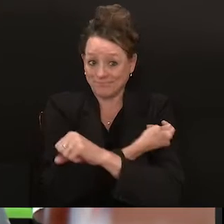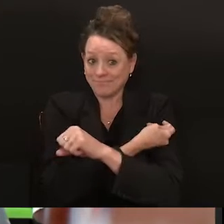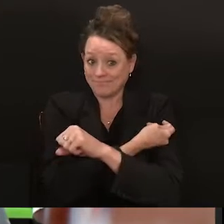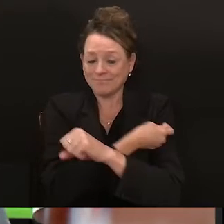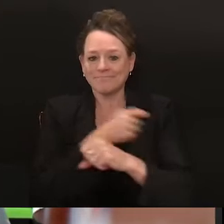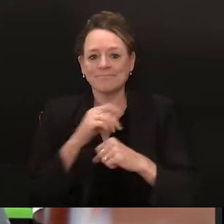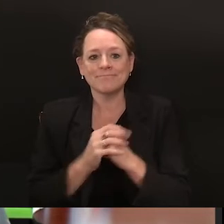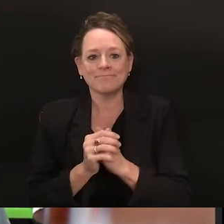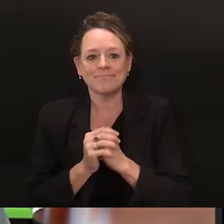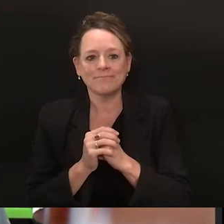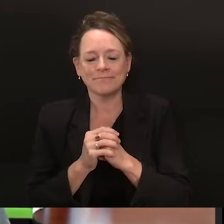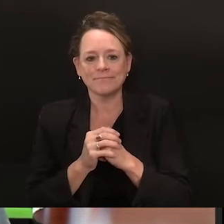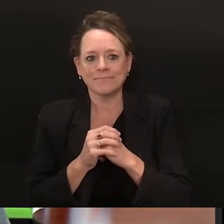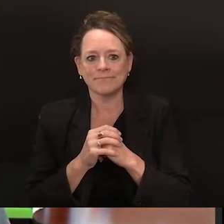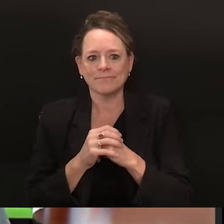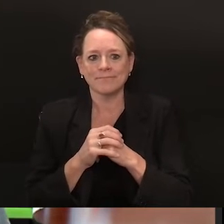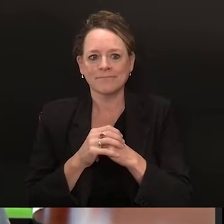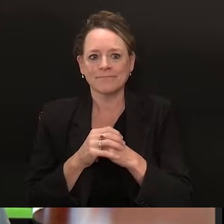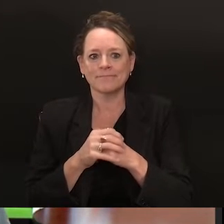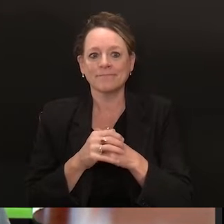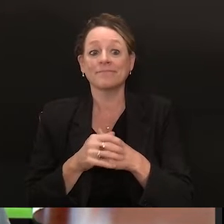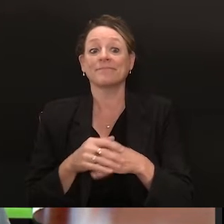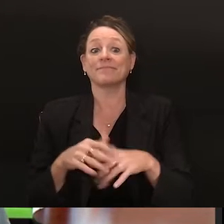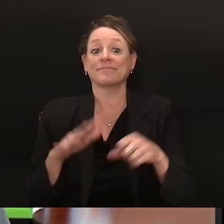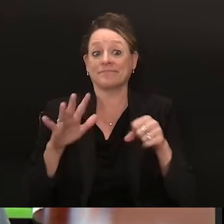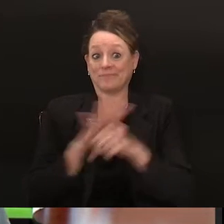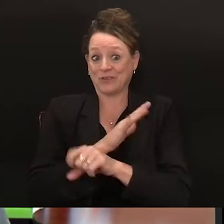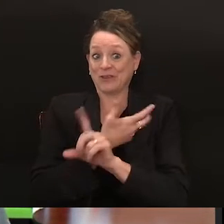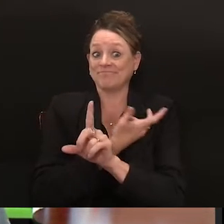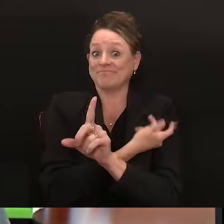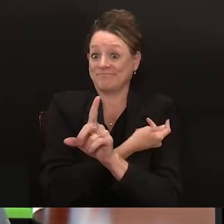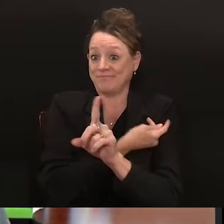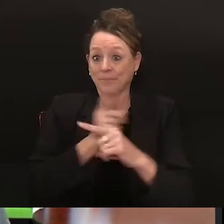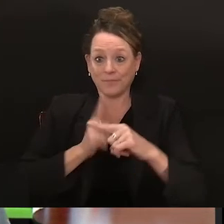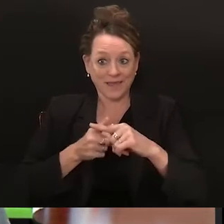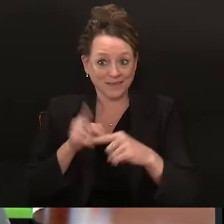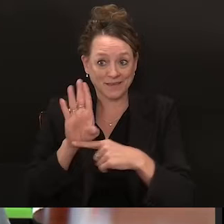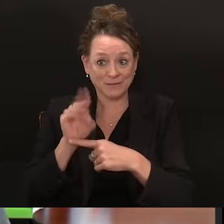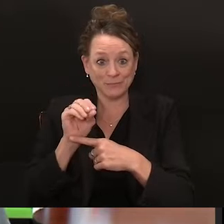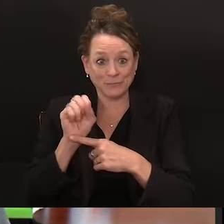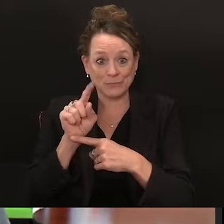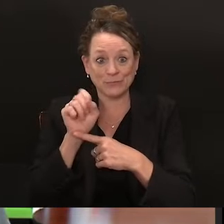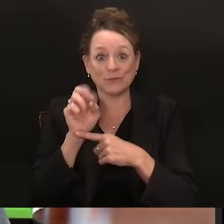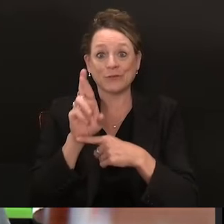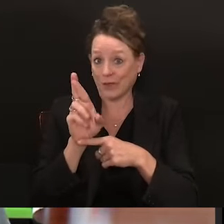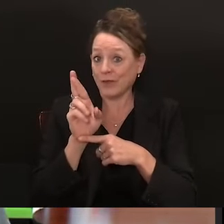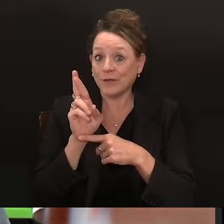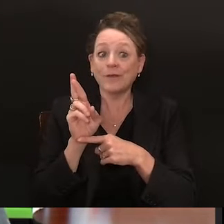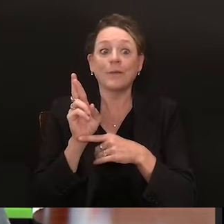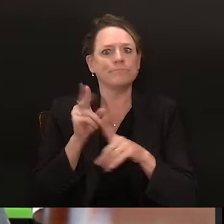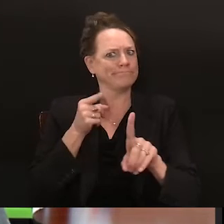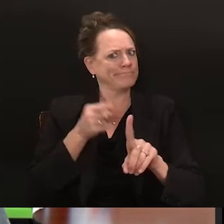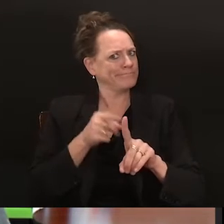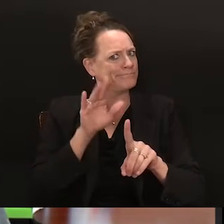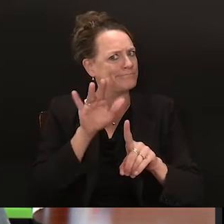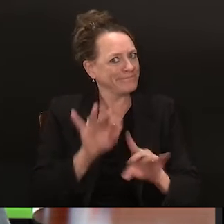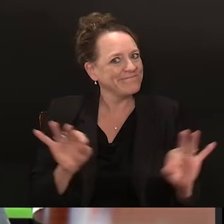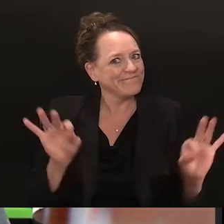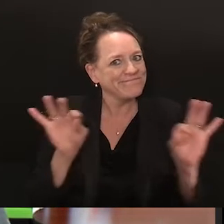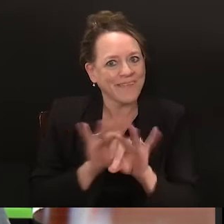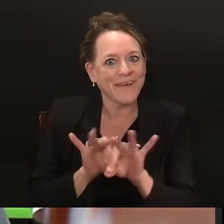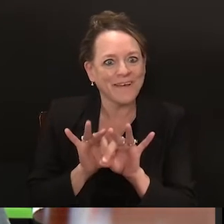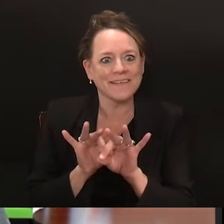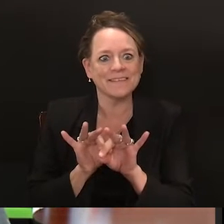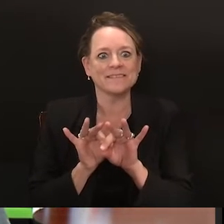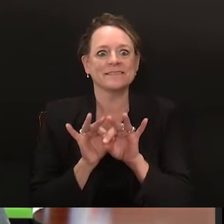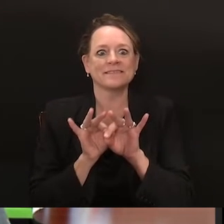Getting fully vaccinated, including receiving any boosters you are eligible for, is one of the most important things we